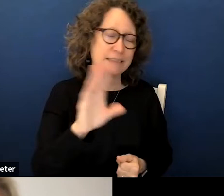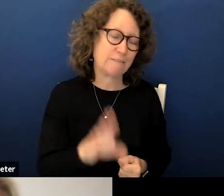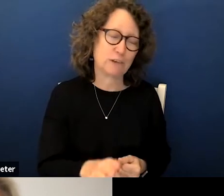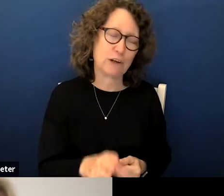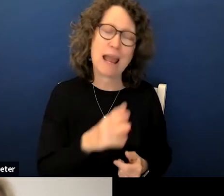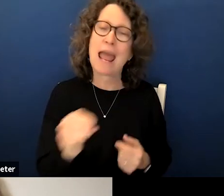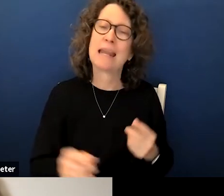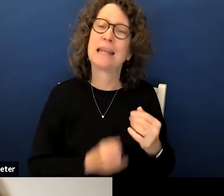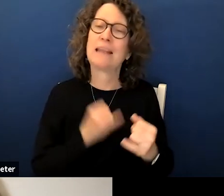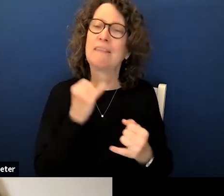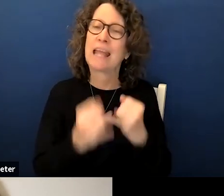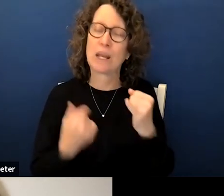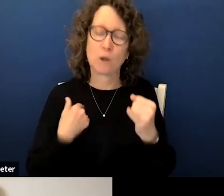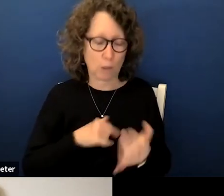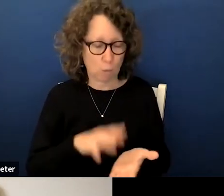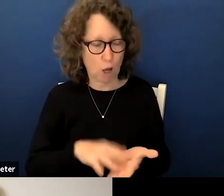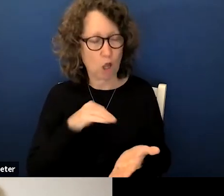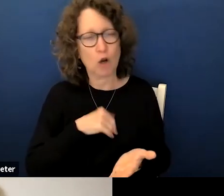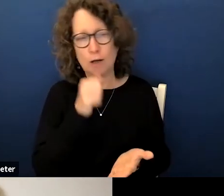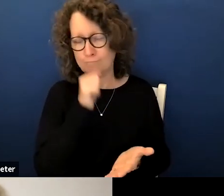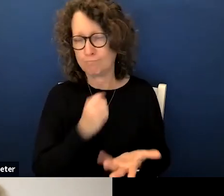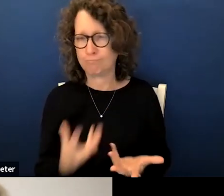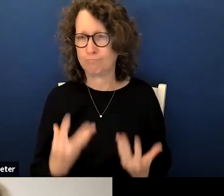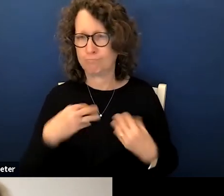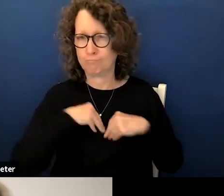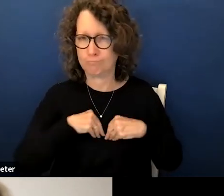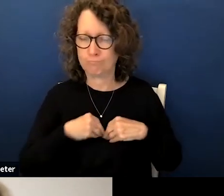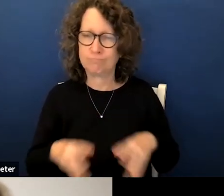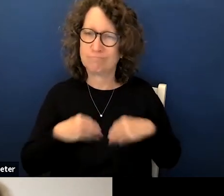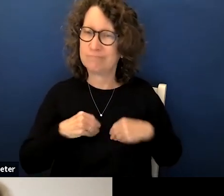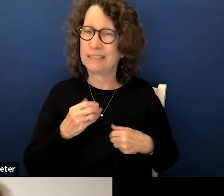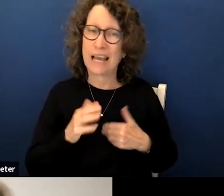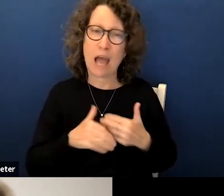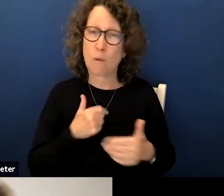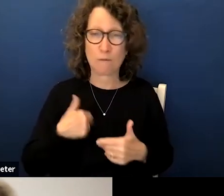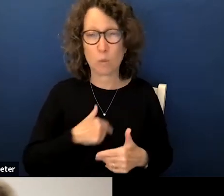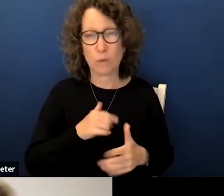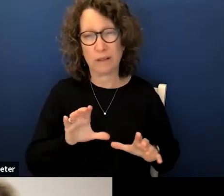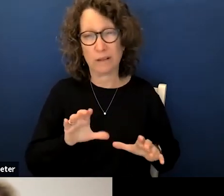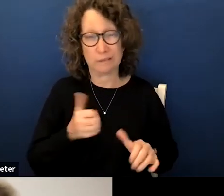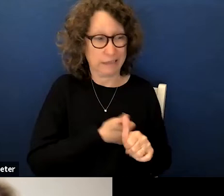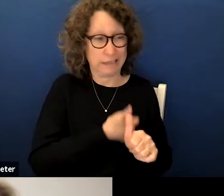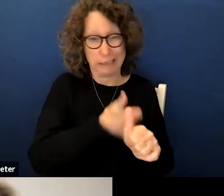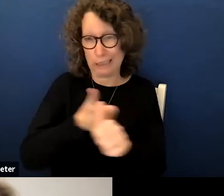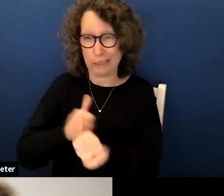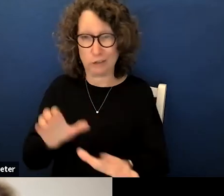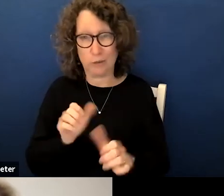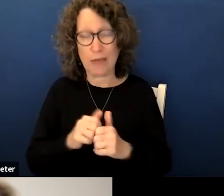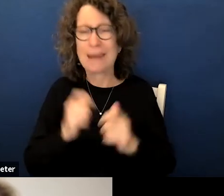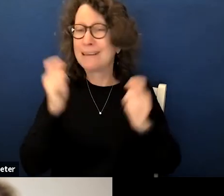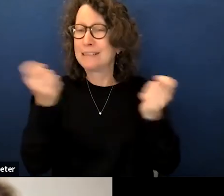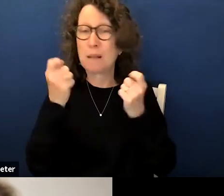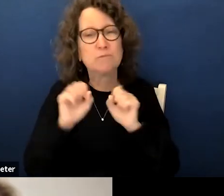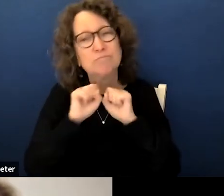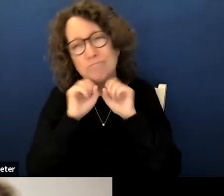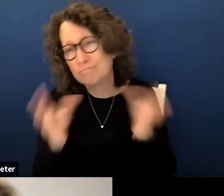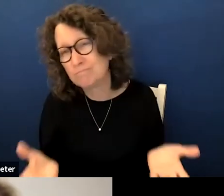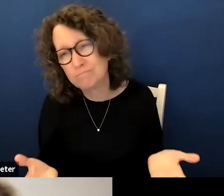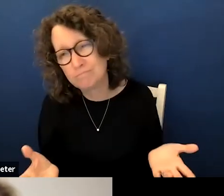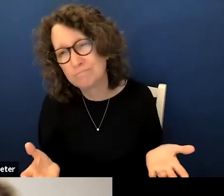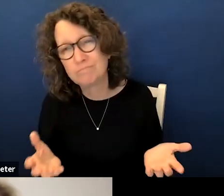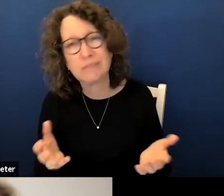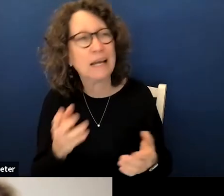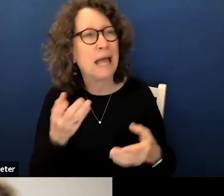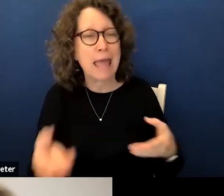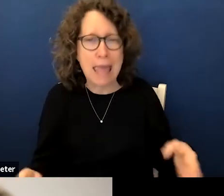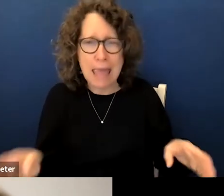ultimately we will learn to live with it each in our own way there'll be no celebration to mark the end